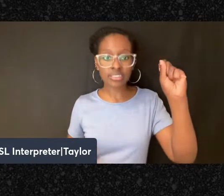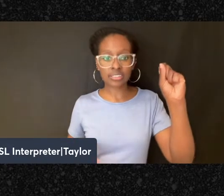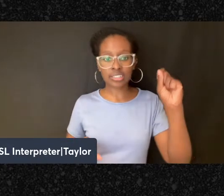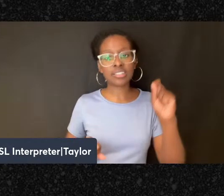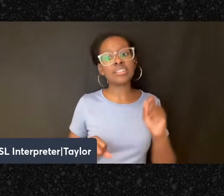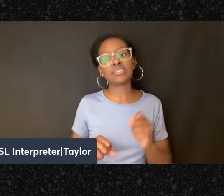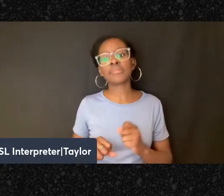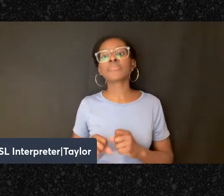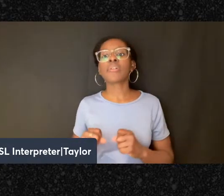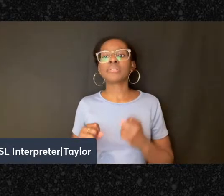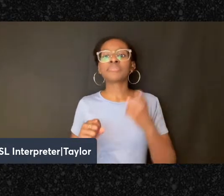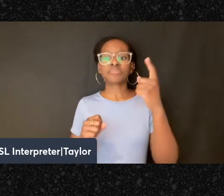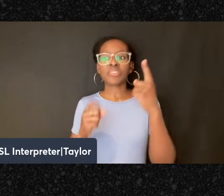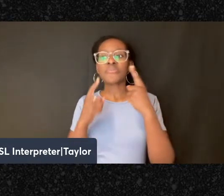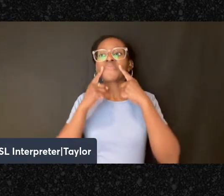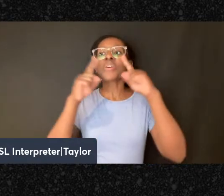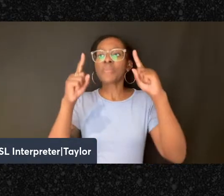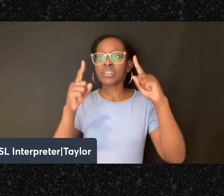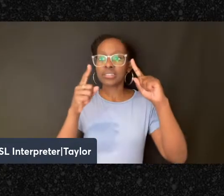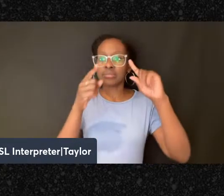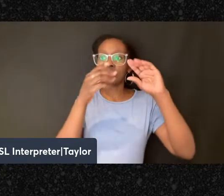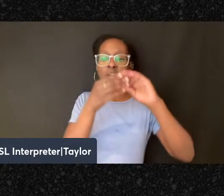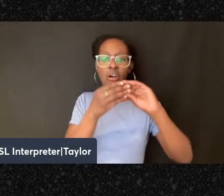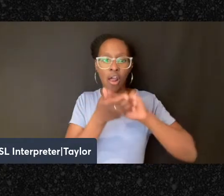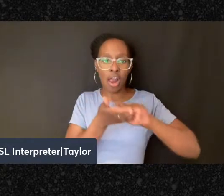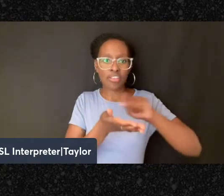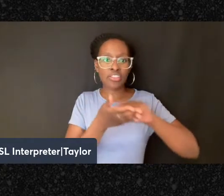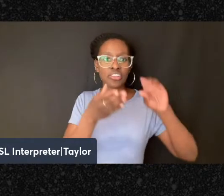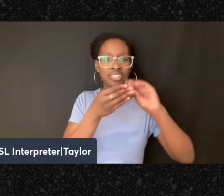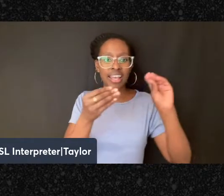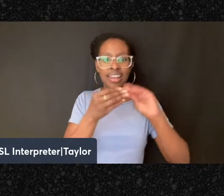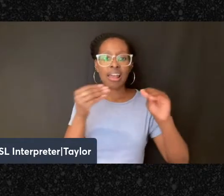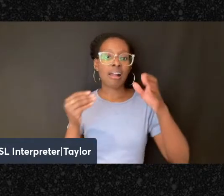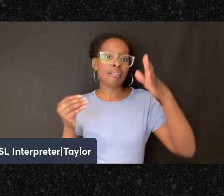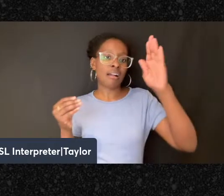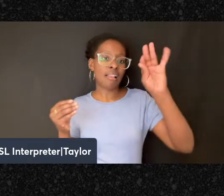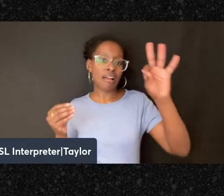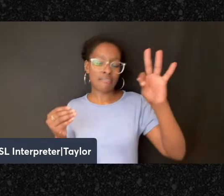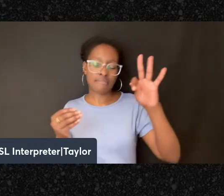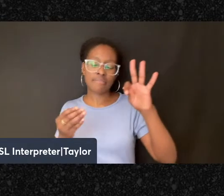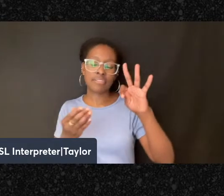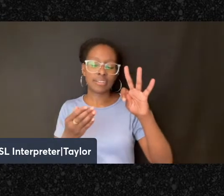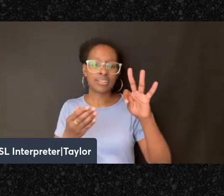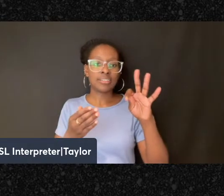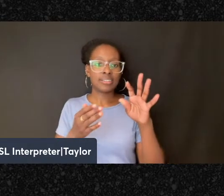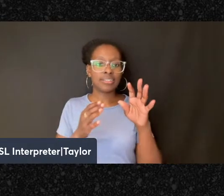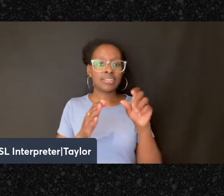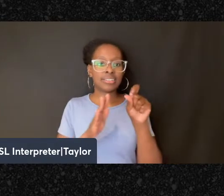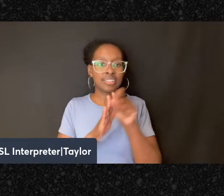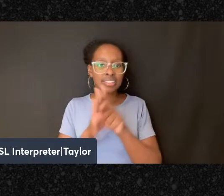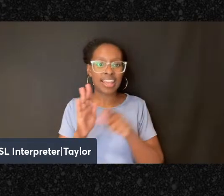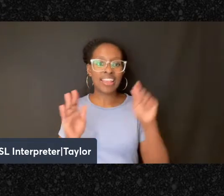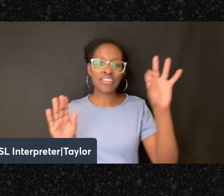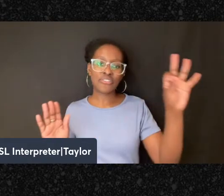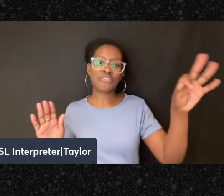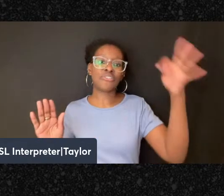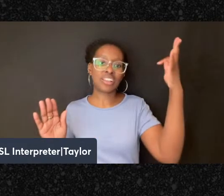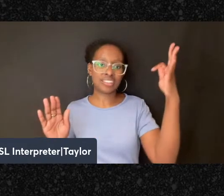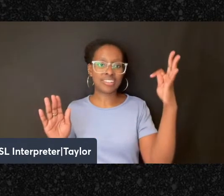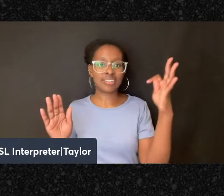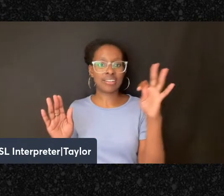in God and the State, in his paraphrase of the French Enlightenment philosopher Voltaire,